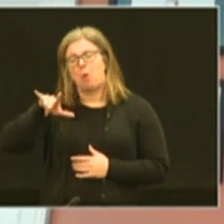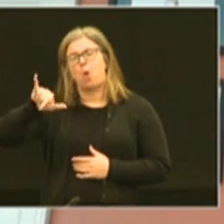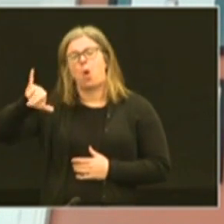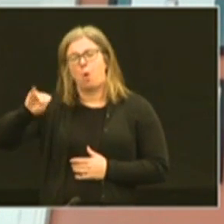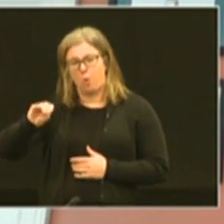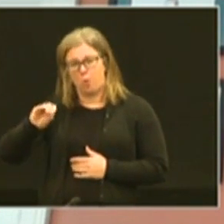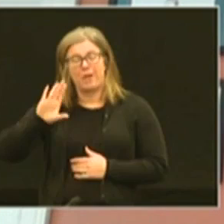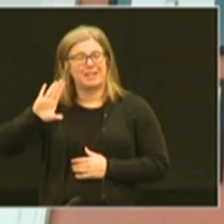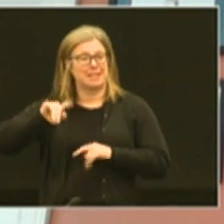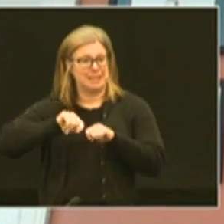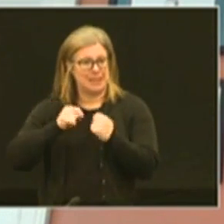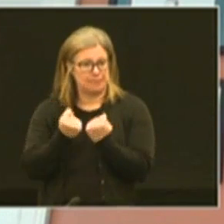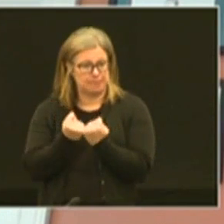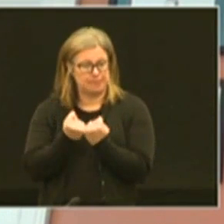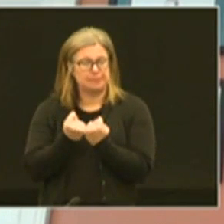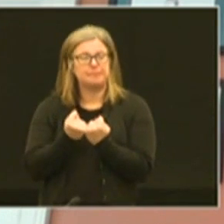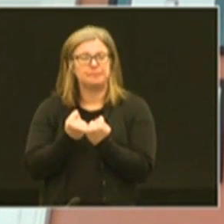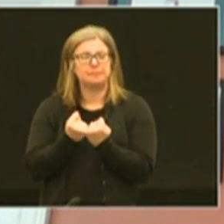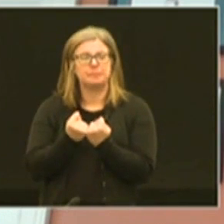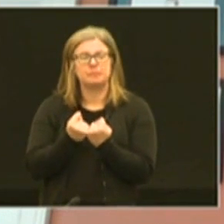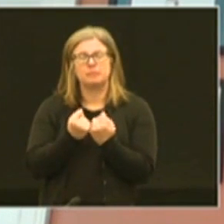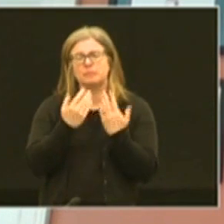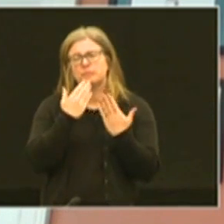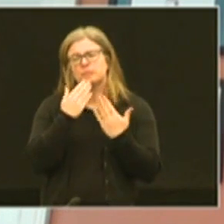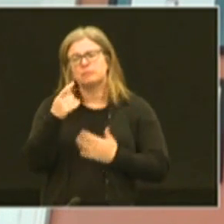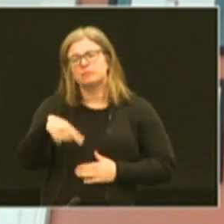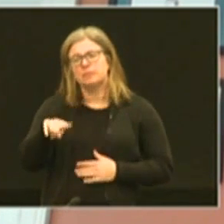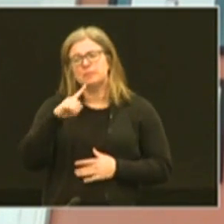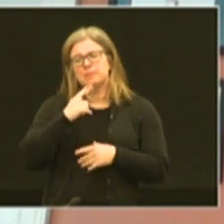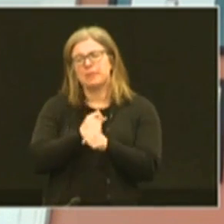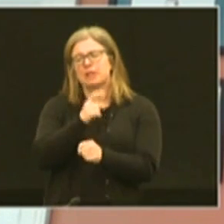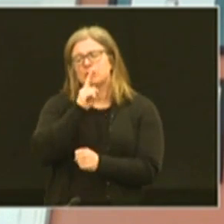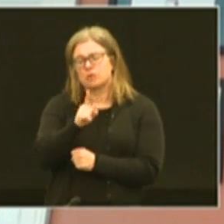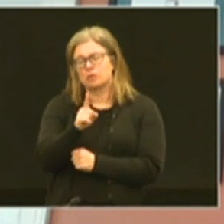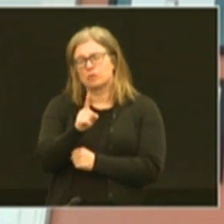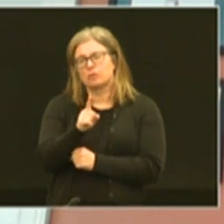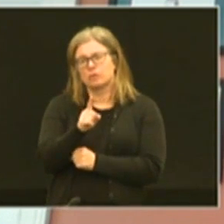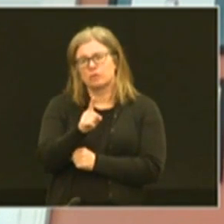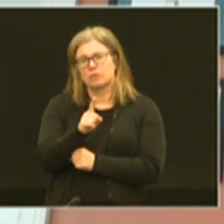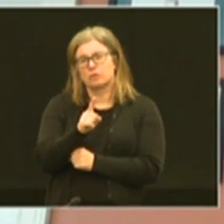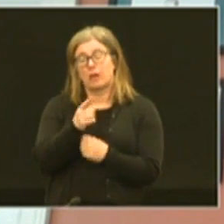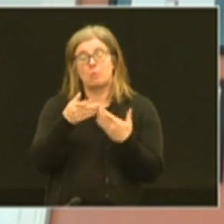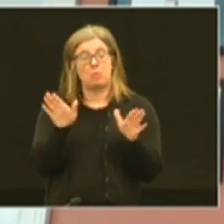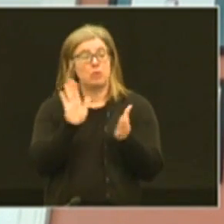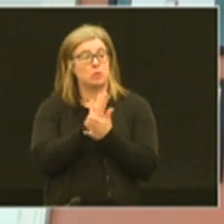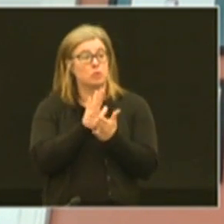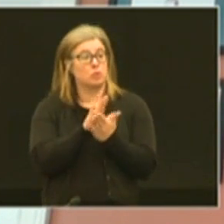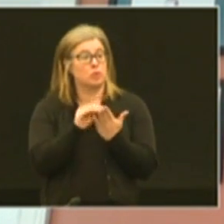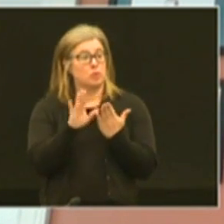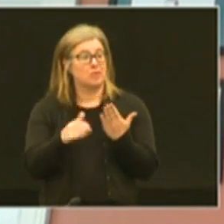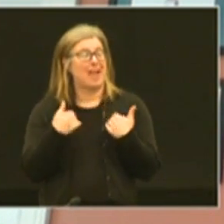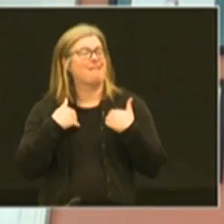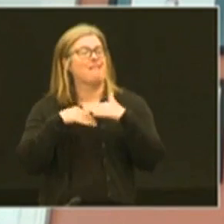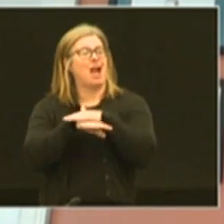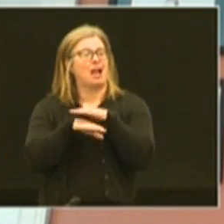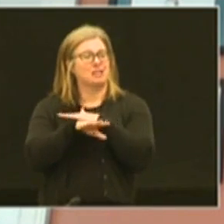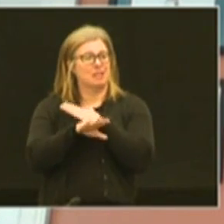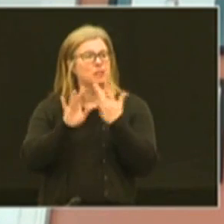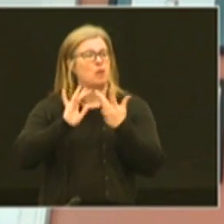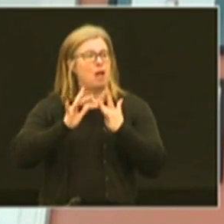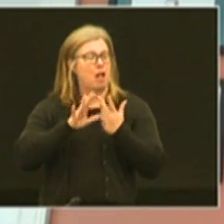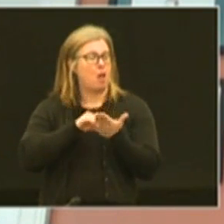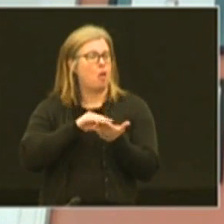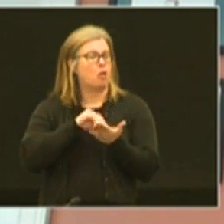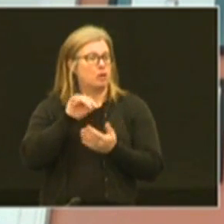and his team and I want to thank them for making sure that our public school students have access to online